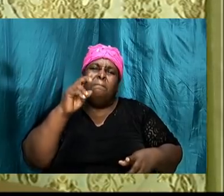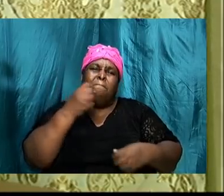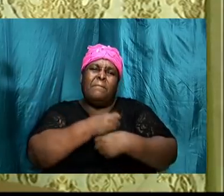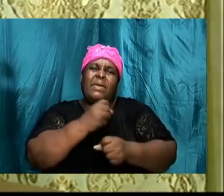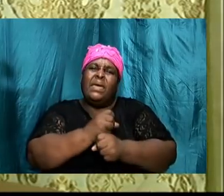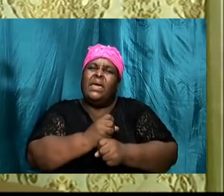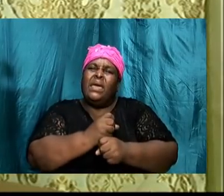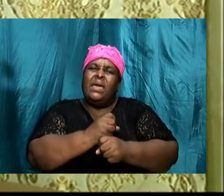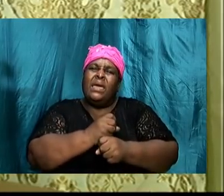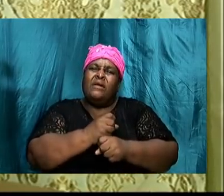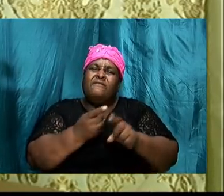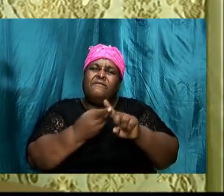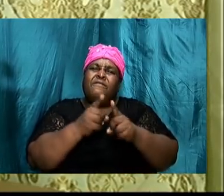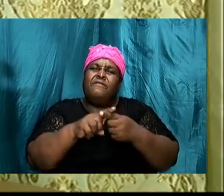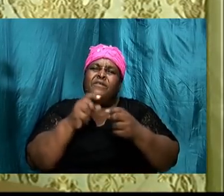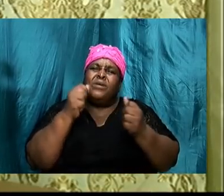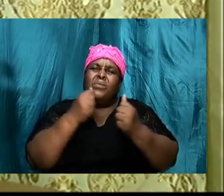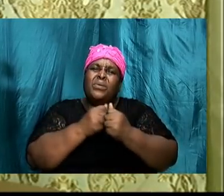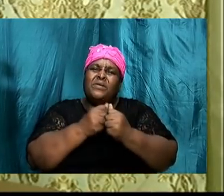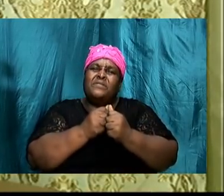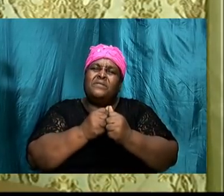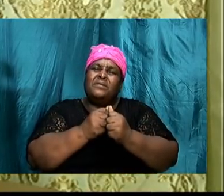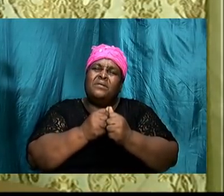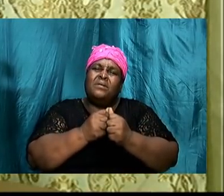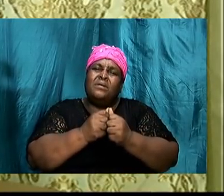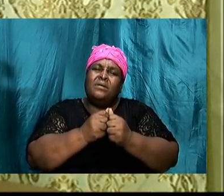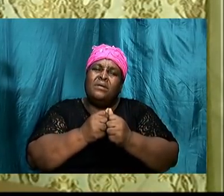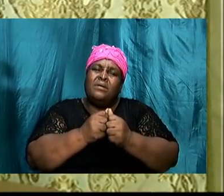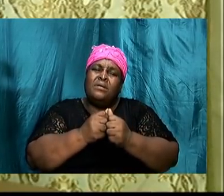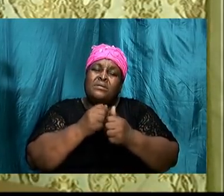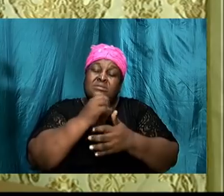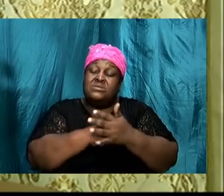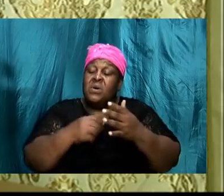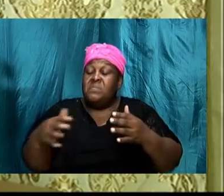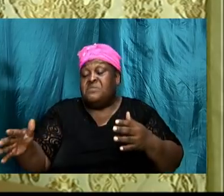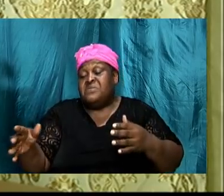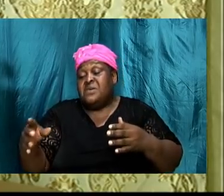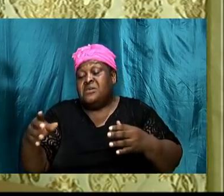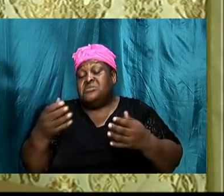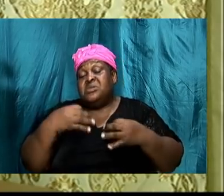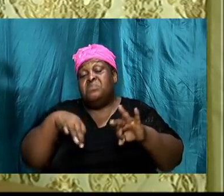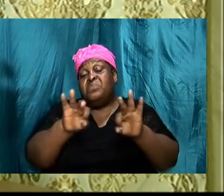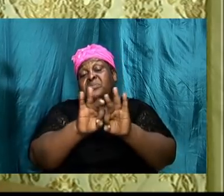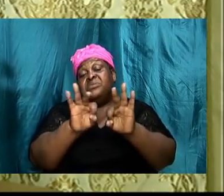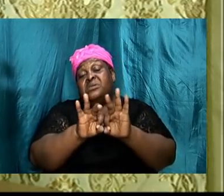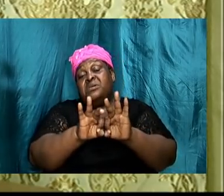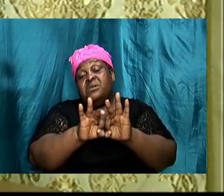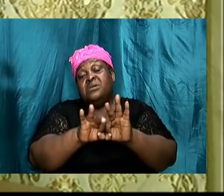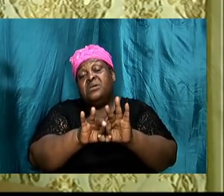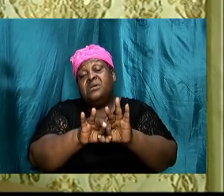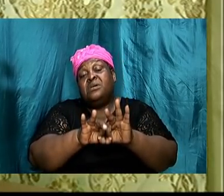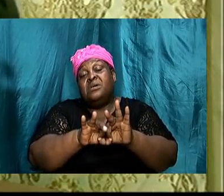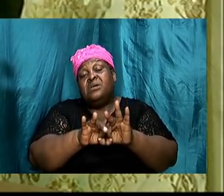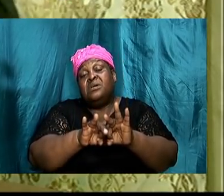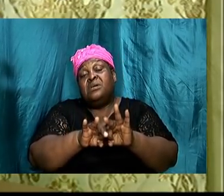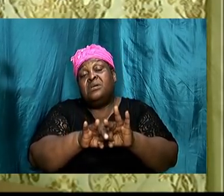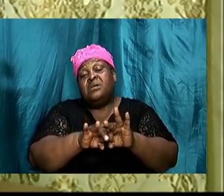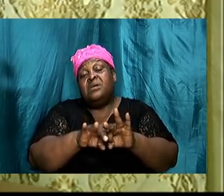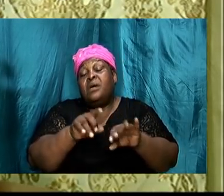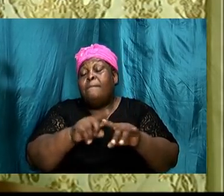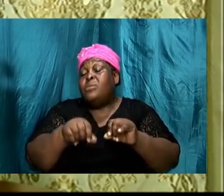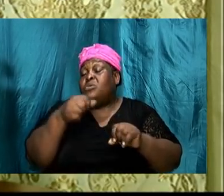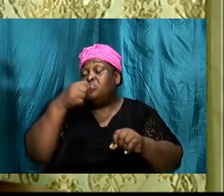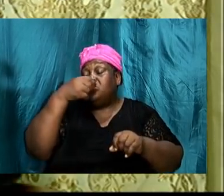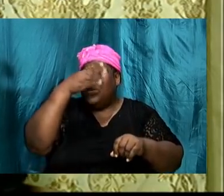and I'm telling us that there are some things that are important very important and pointing out some of these things but to